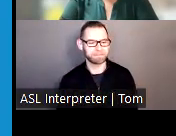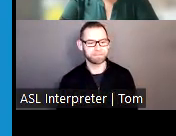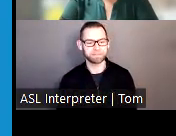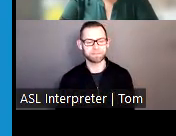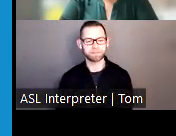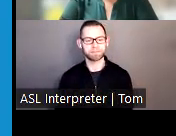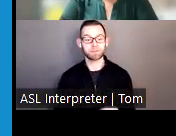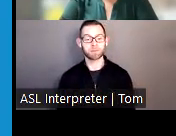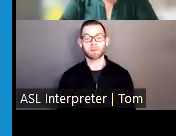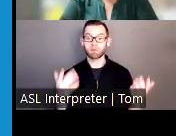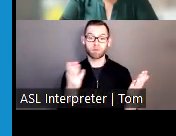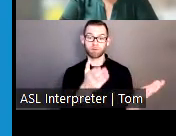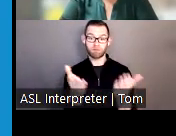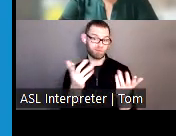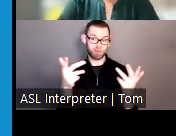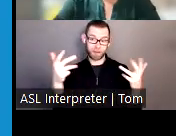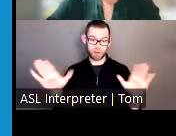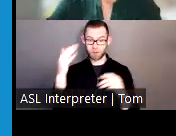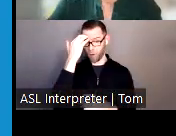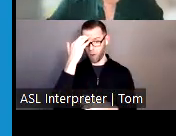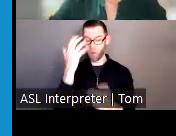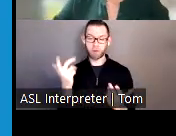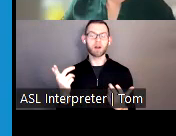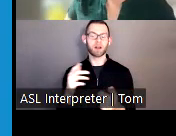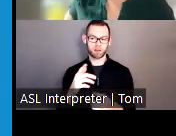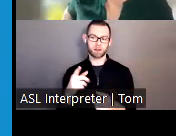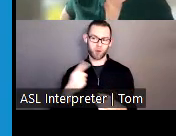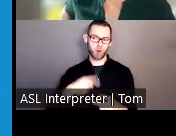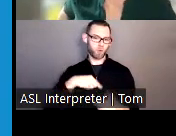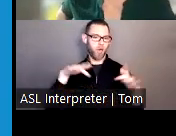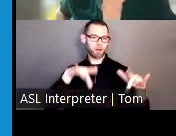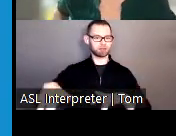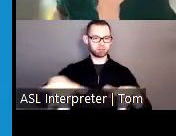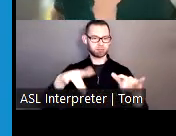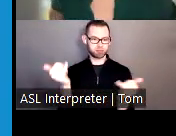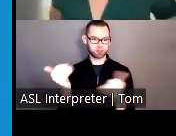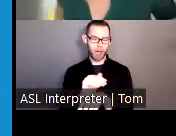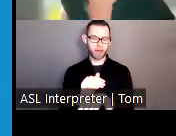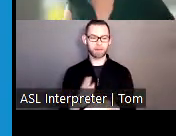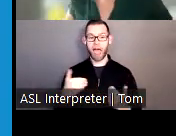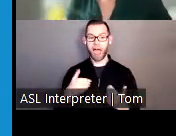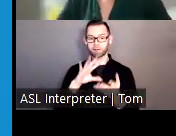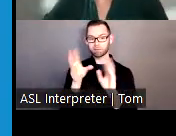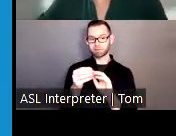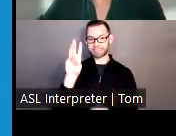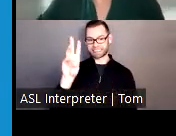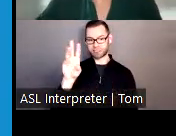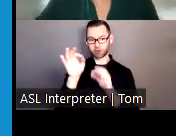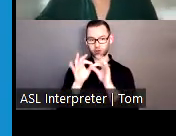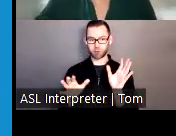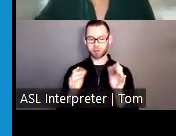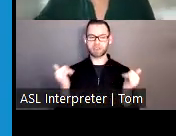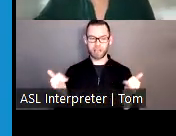As you all know, this session is being recorded. We have six interpreters present to provide simultaneous